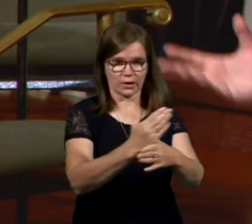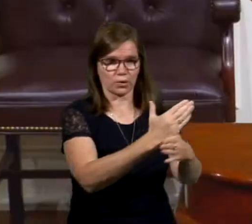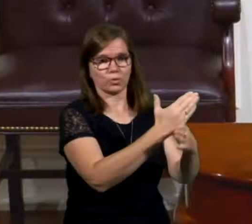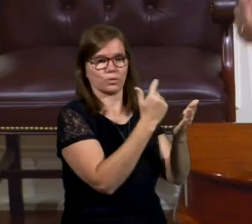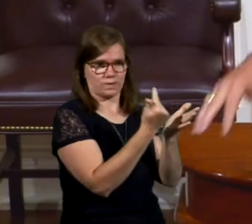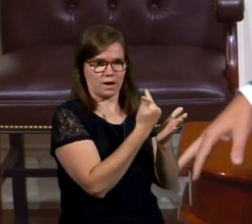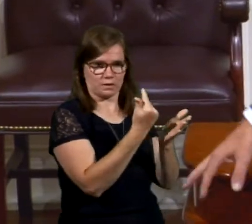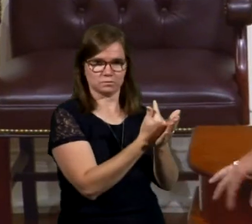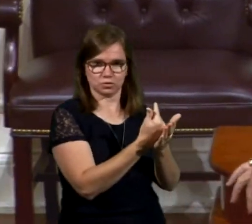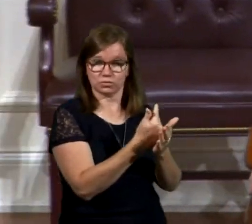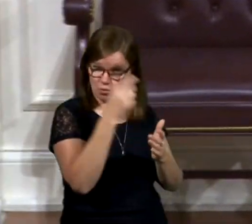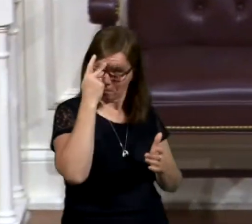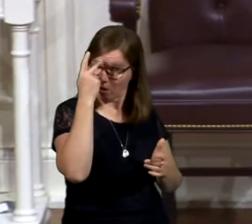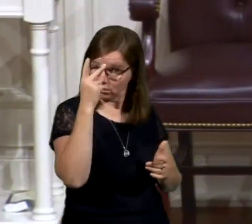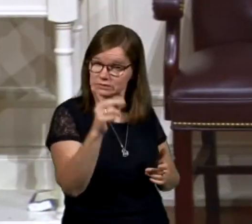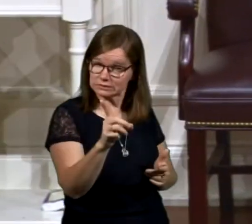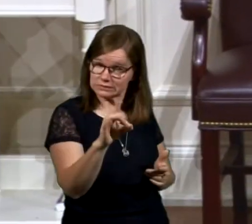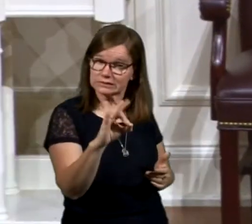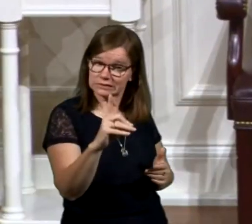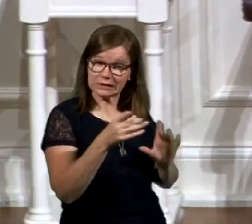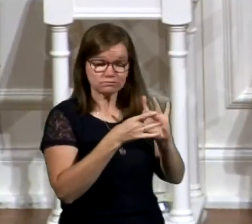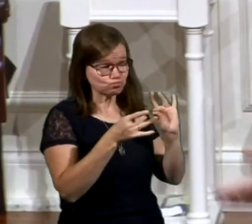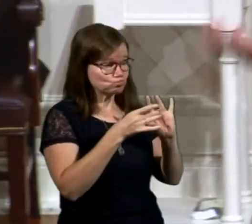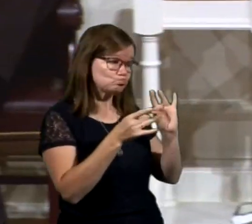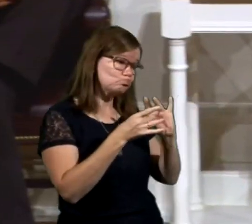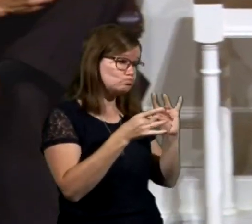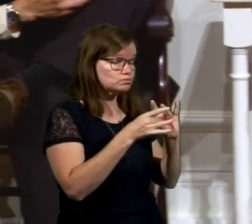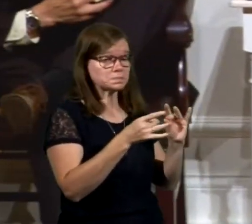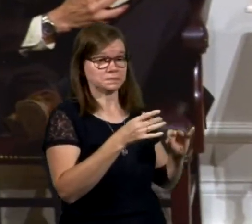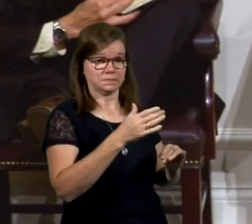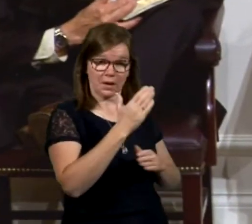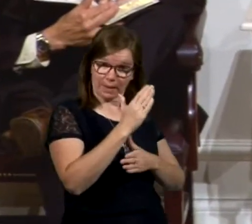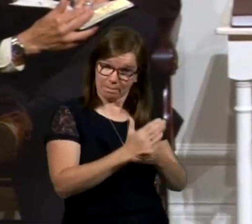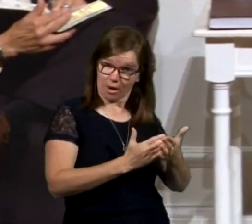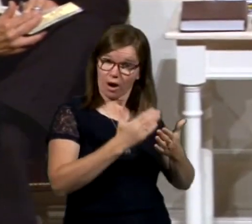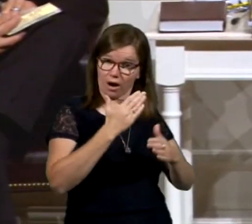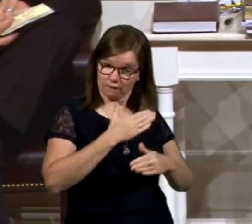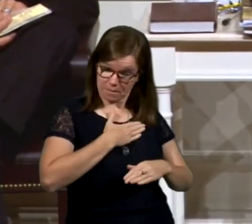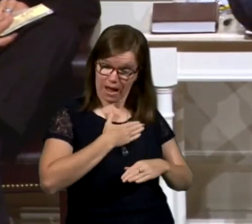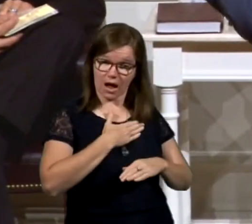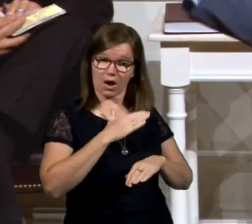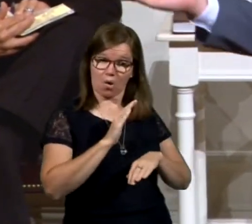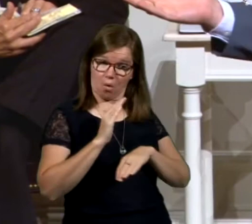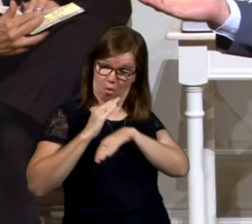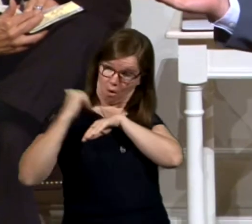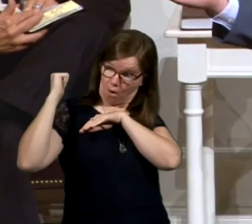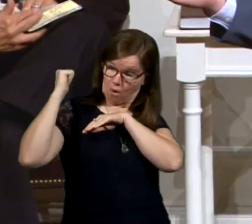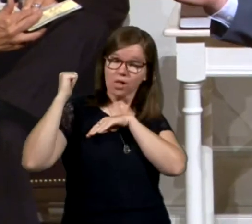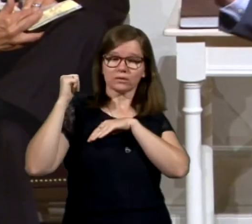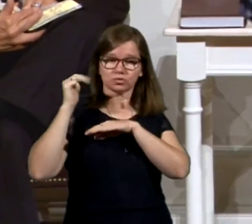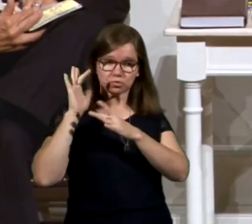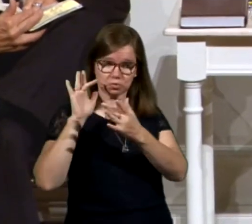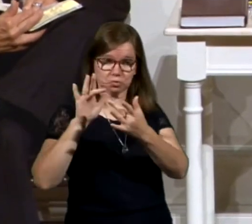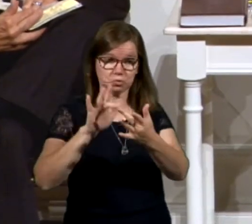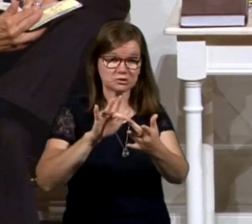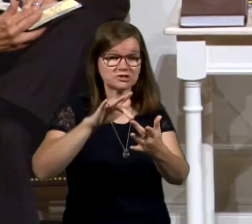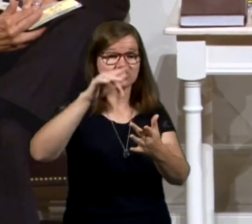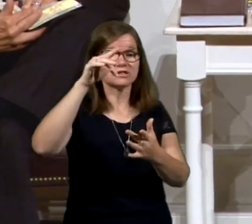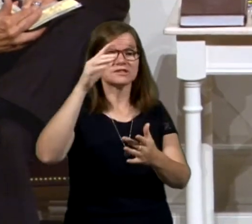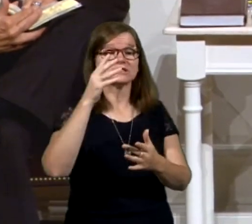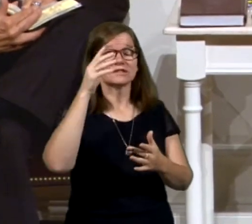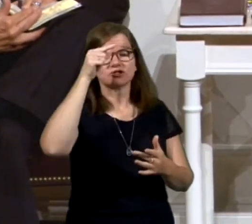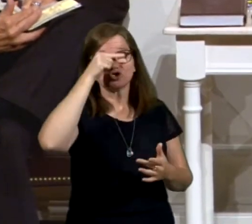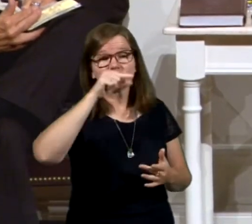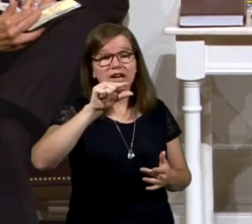So he told them that. And he told them, part of my calling is to reach the Gentile world. And when he said